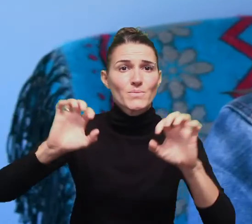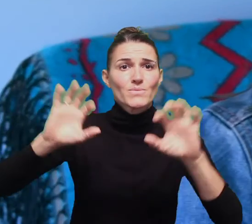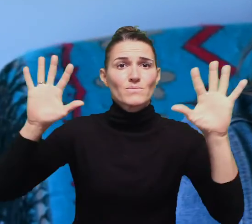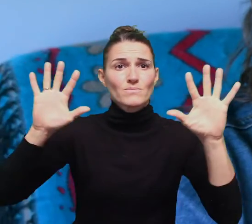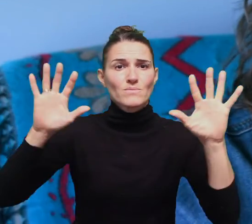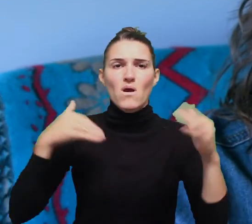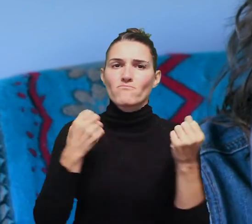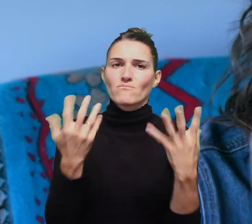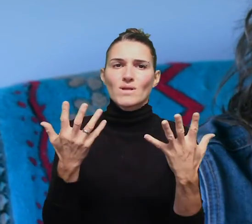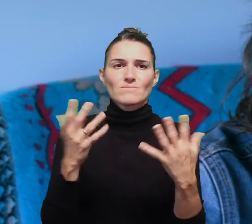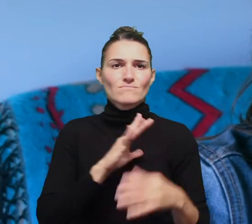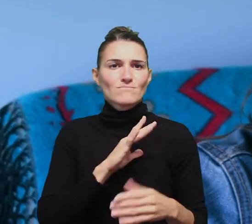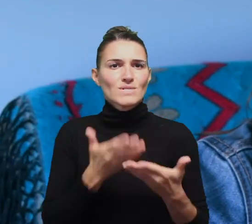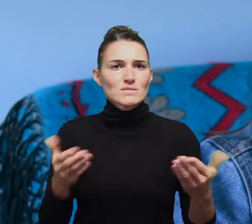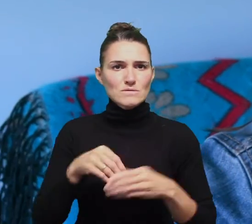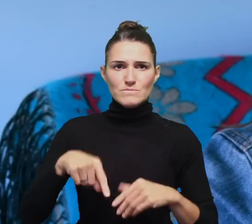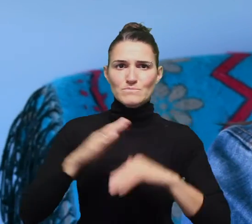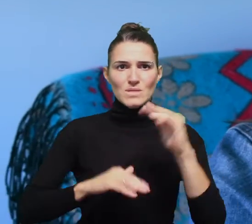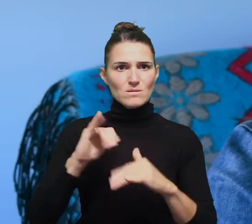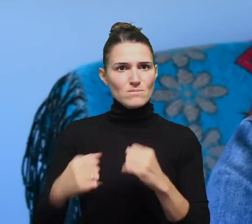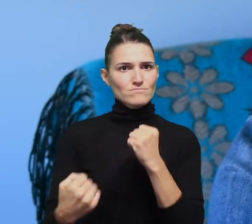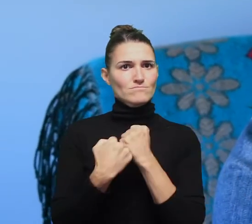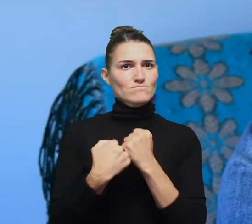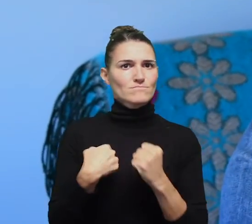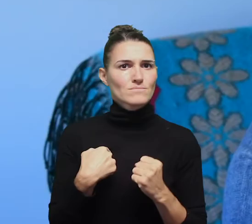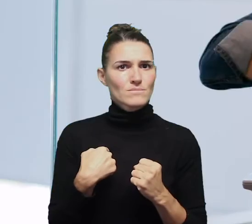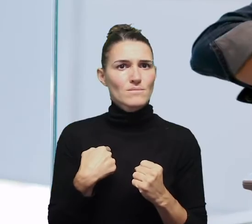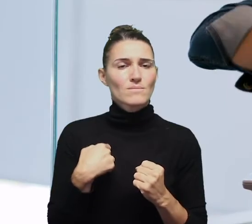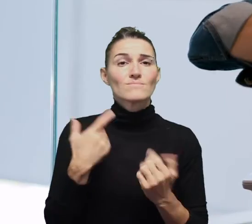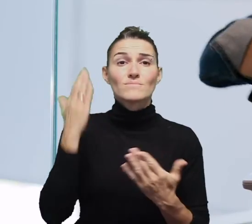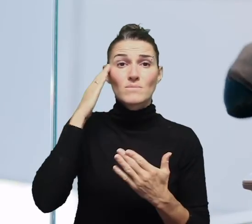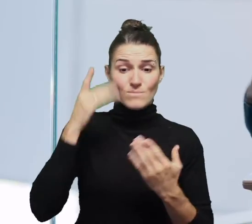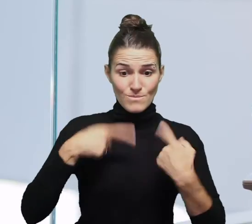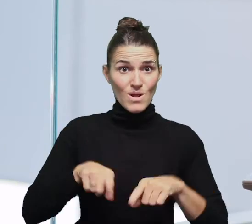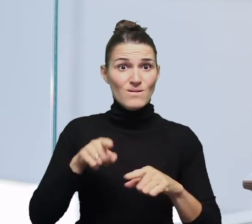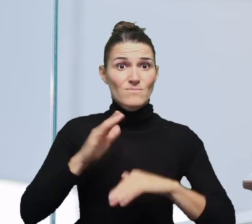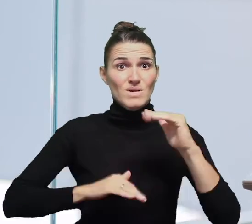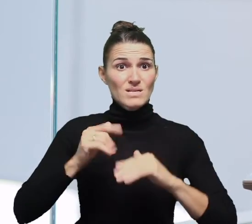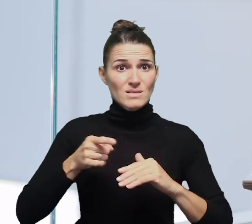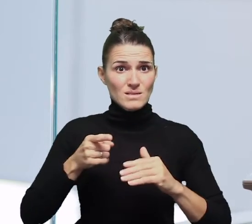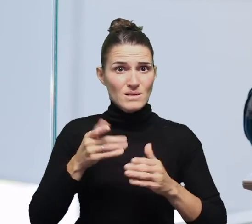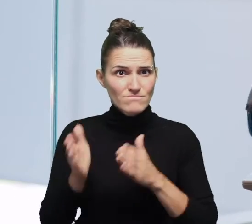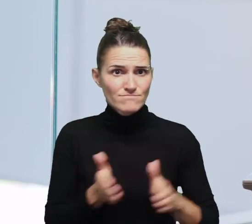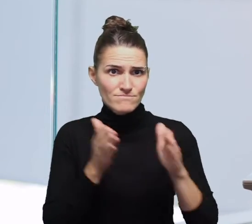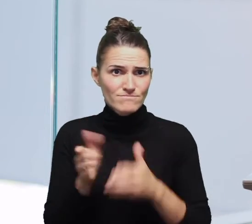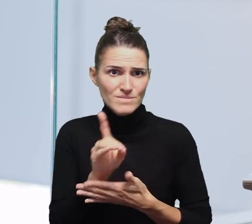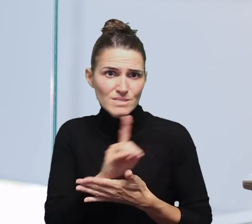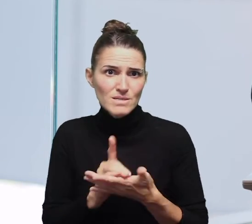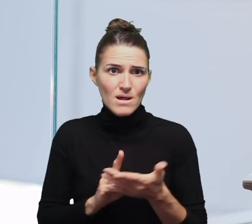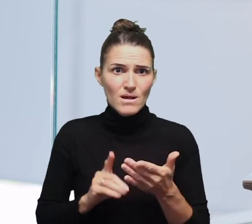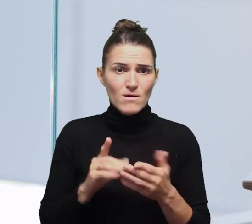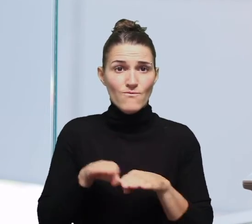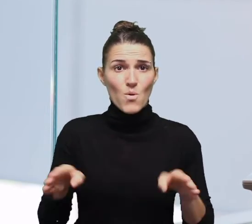darker. So, there's a lot of things in this building that accommodate me a lot better. While this building was being constructed, the floor plan,